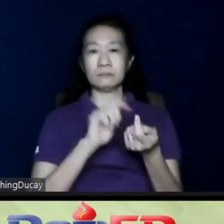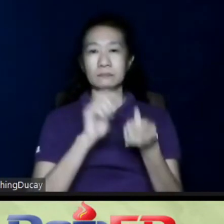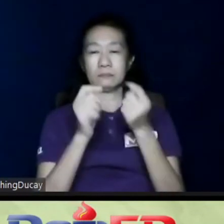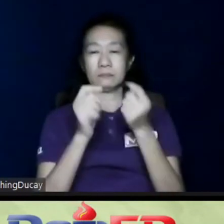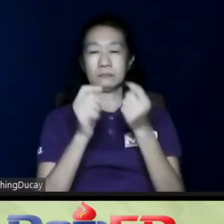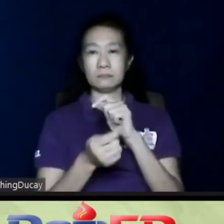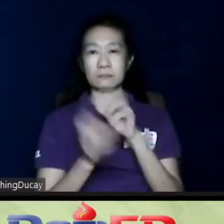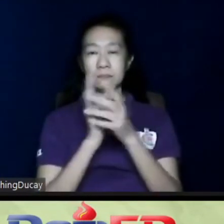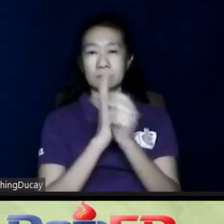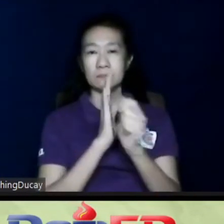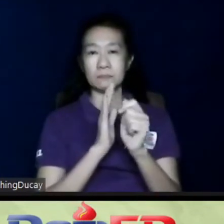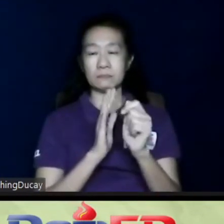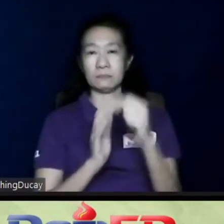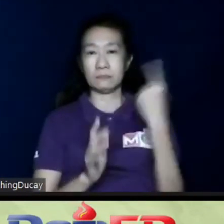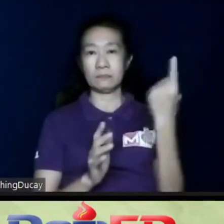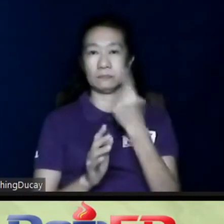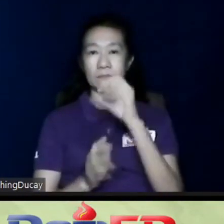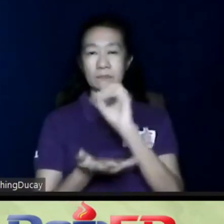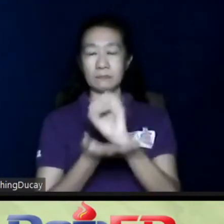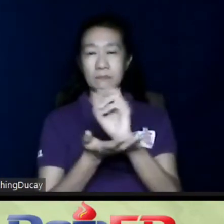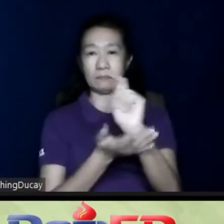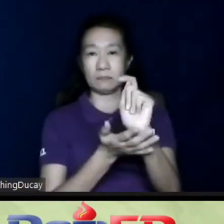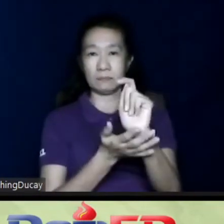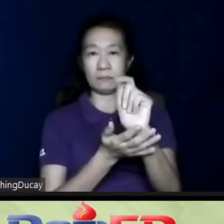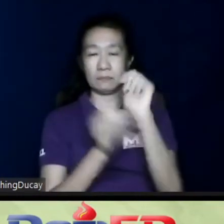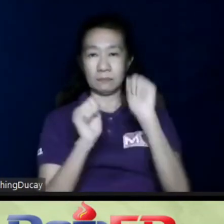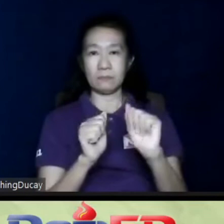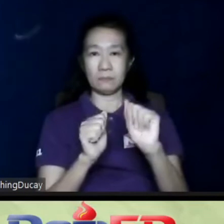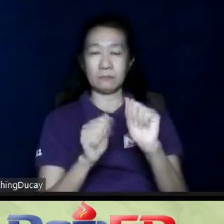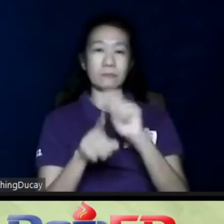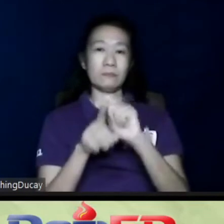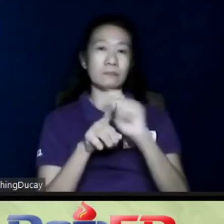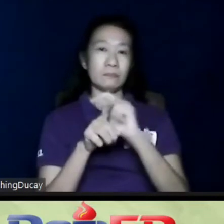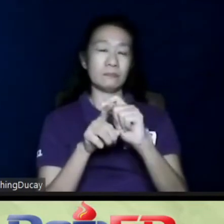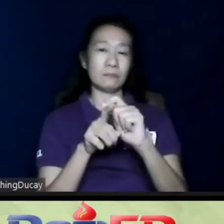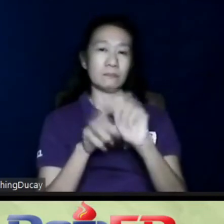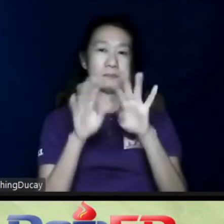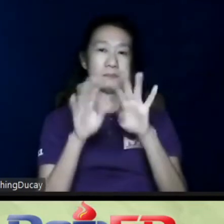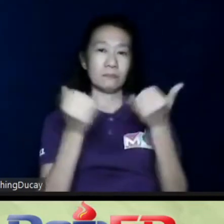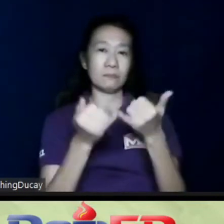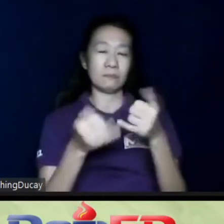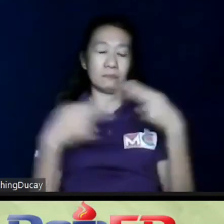Are these only OTs? Or, yun nga, can we train the barangay health workers, the